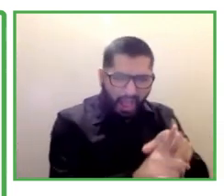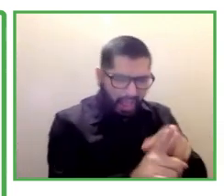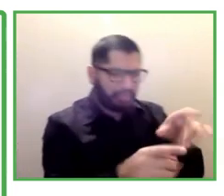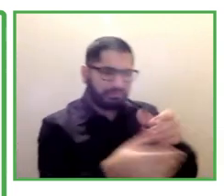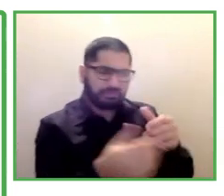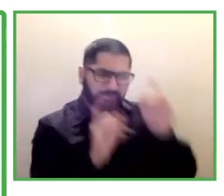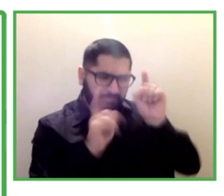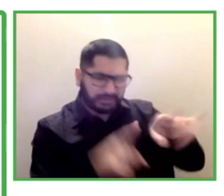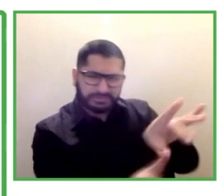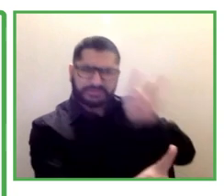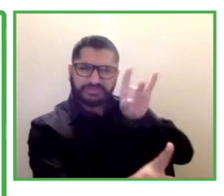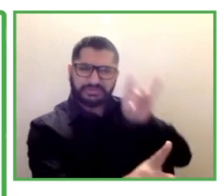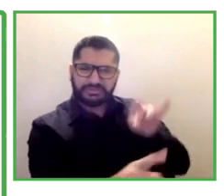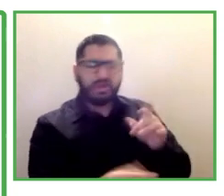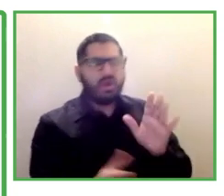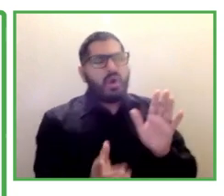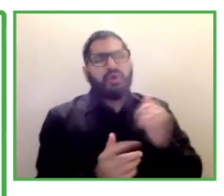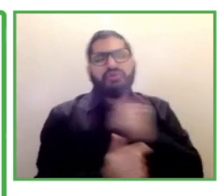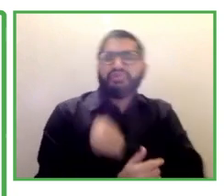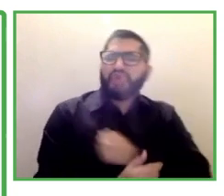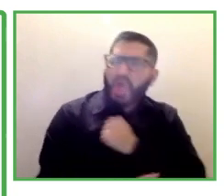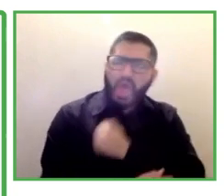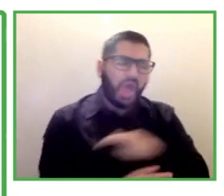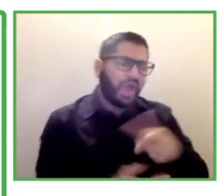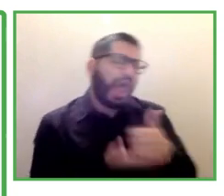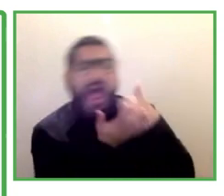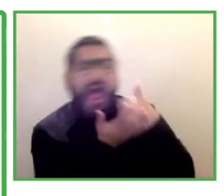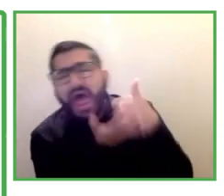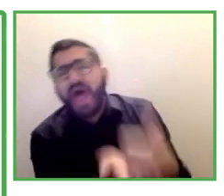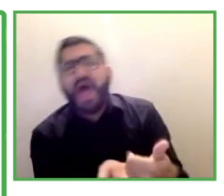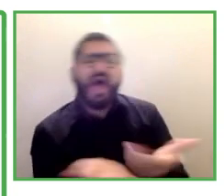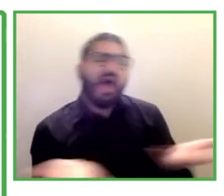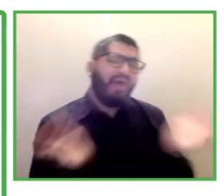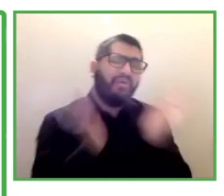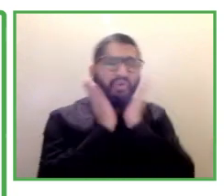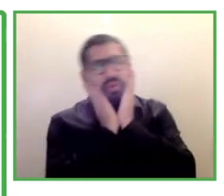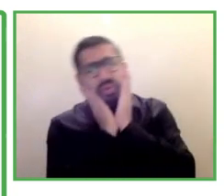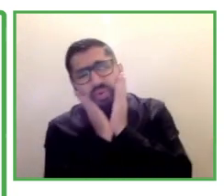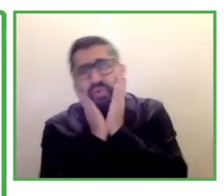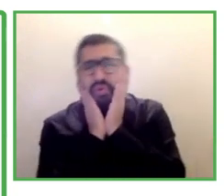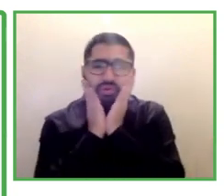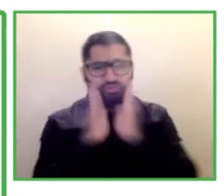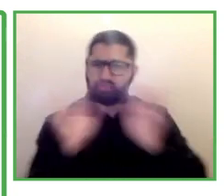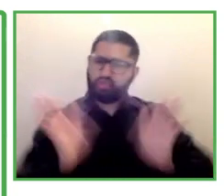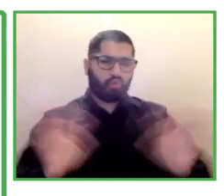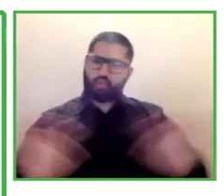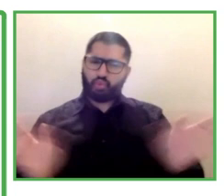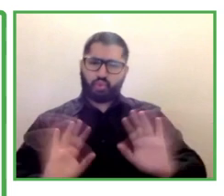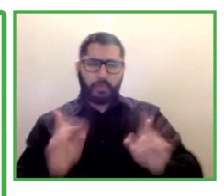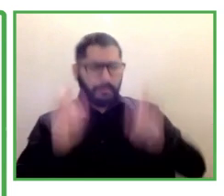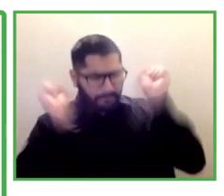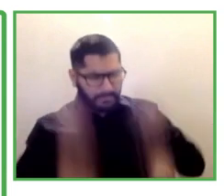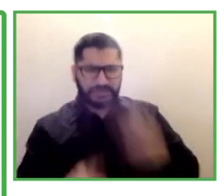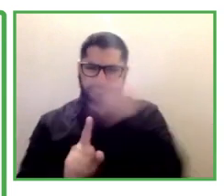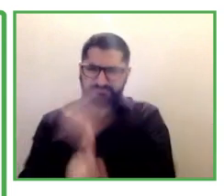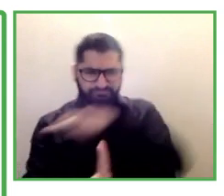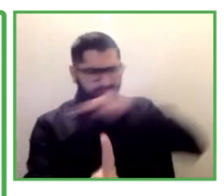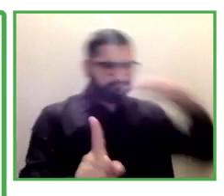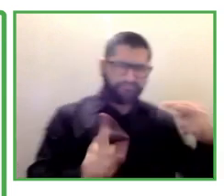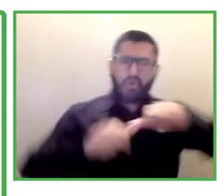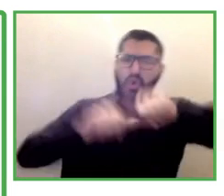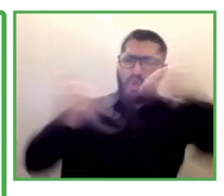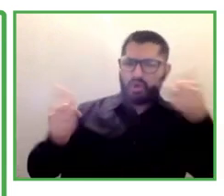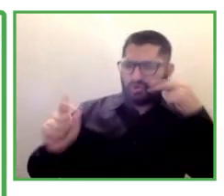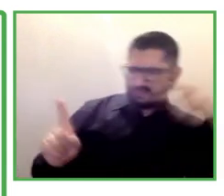It is doing bad to our goal if you recruit someone just because you can check the